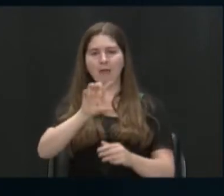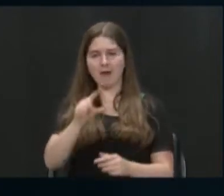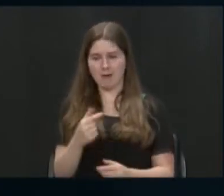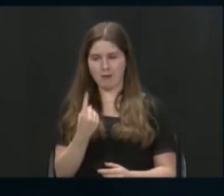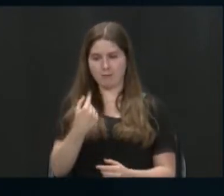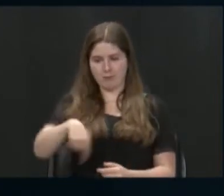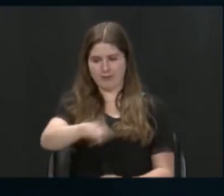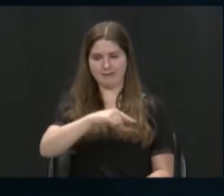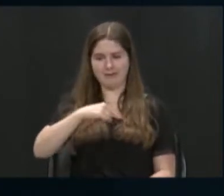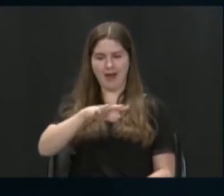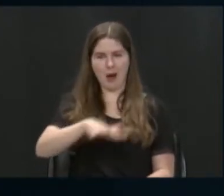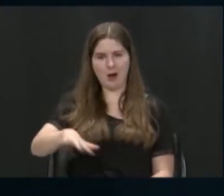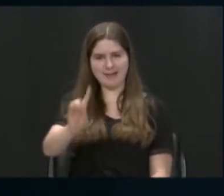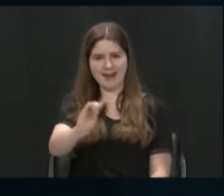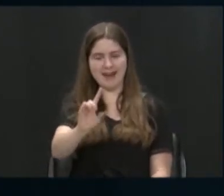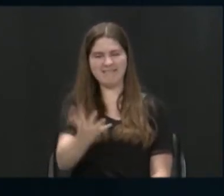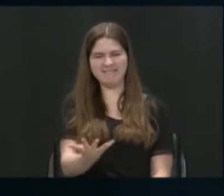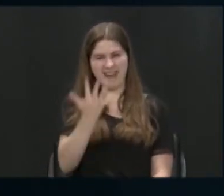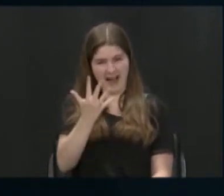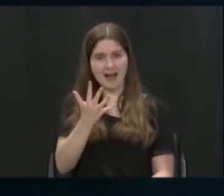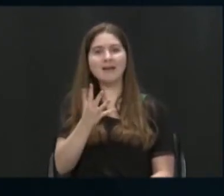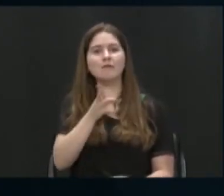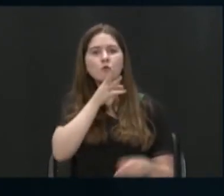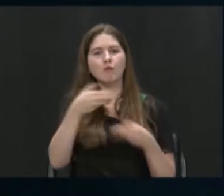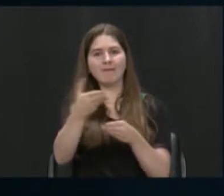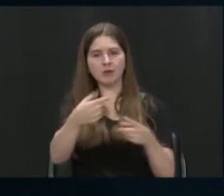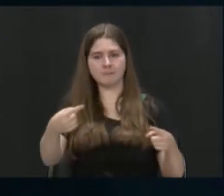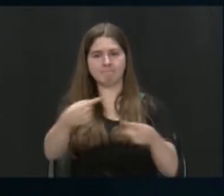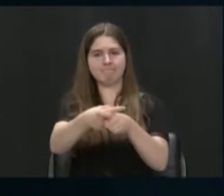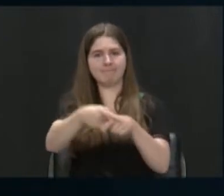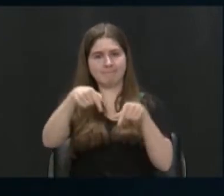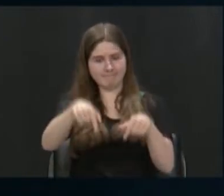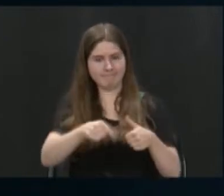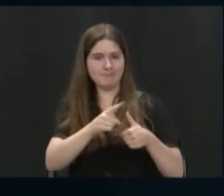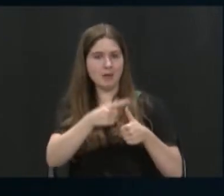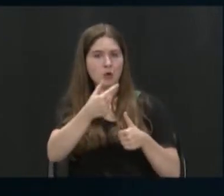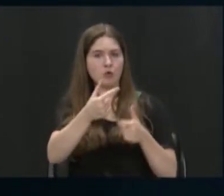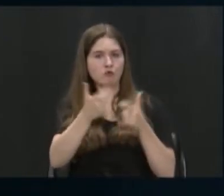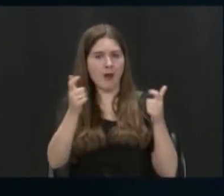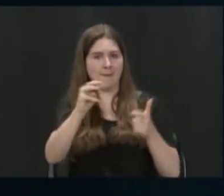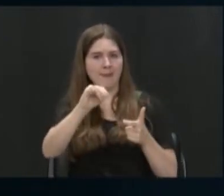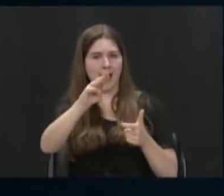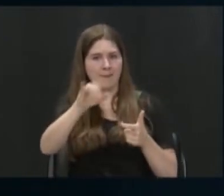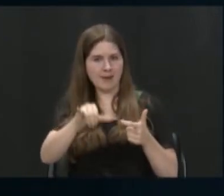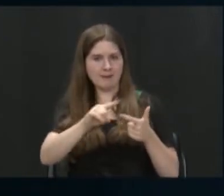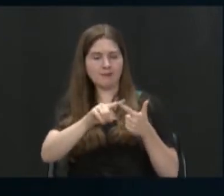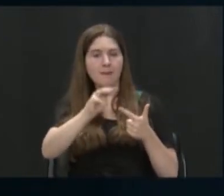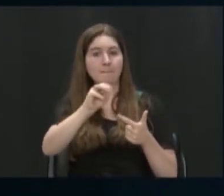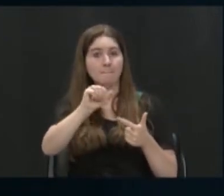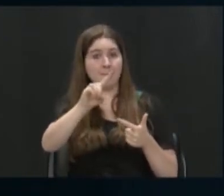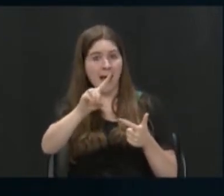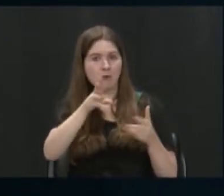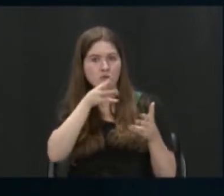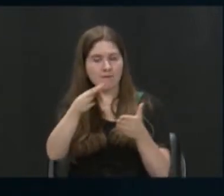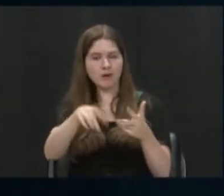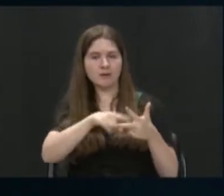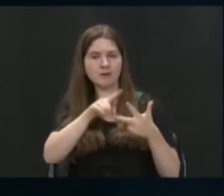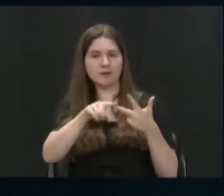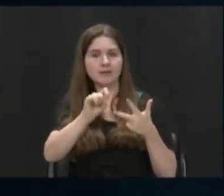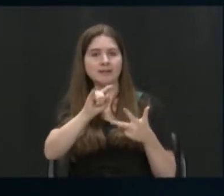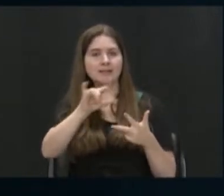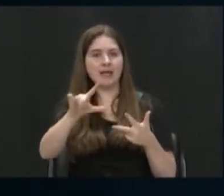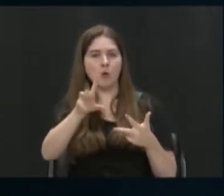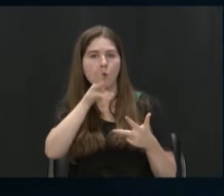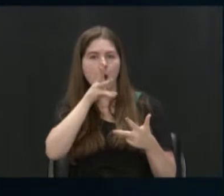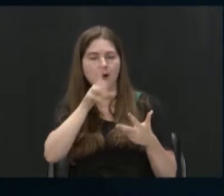Dayton. And those rivers, I had to remind myself, are the Great Miami, the Mad River, the Stillwater River, Wolf Creek,